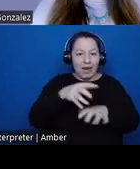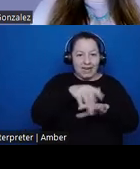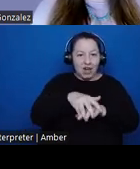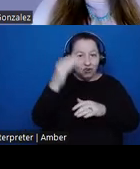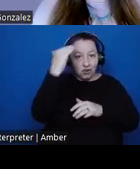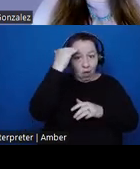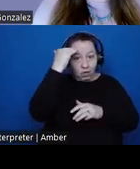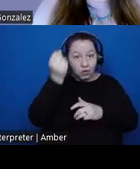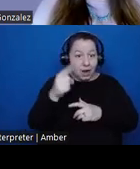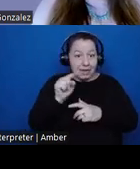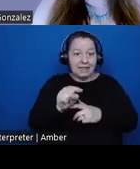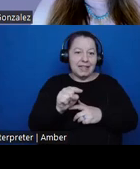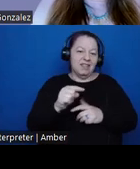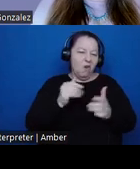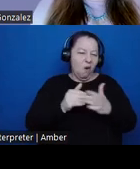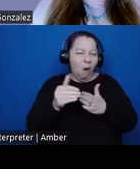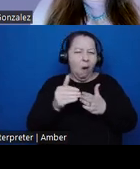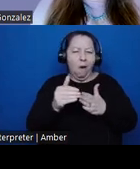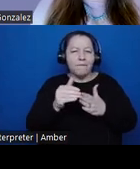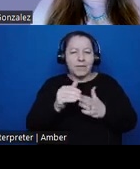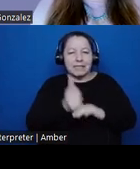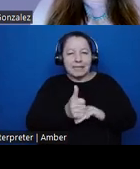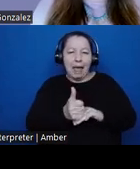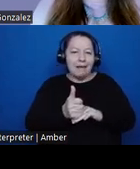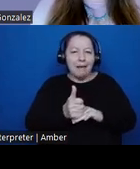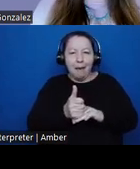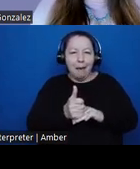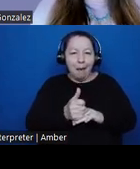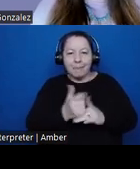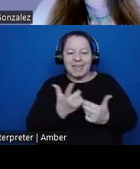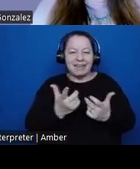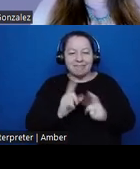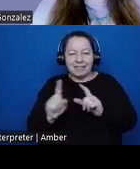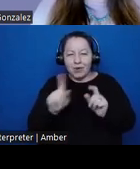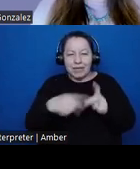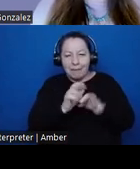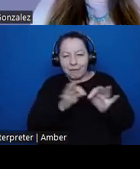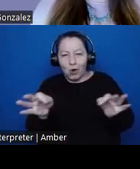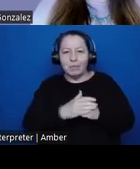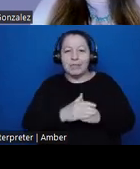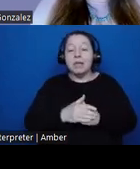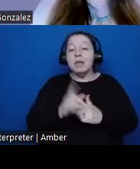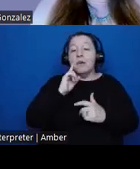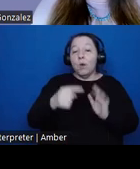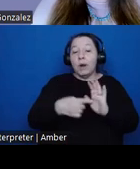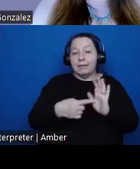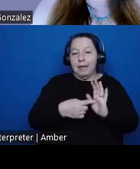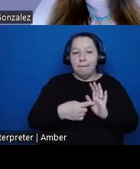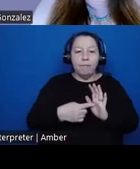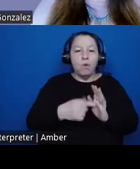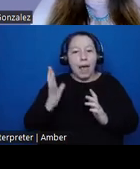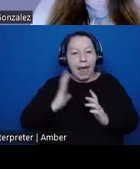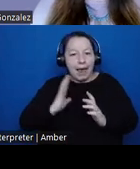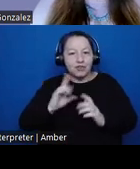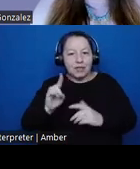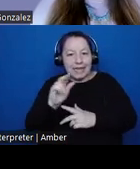instrumentalist terms popular science articles about, for example, ancient DNA research helping to resolve understandings of the movement